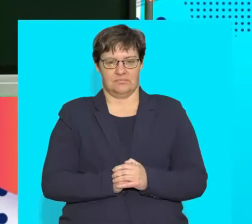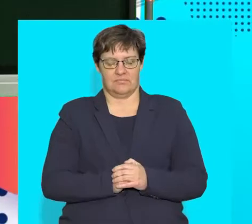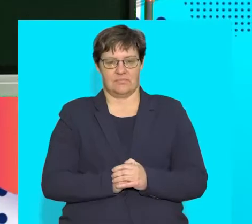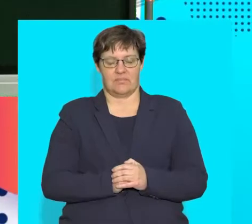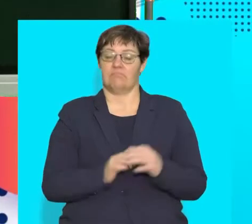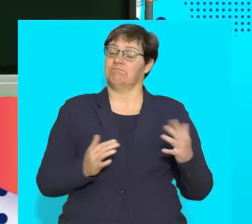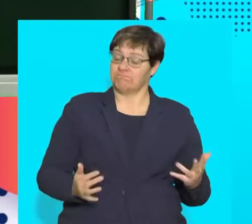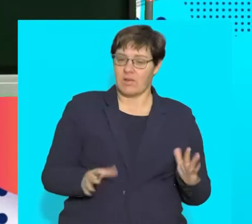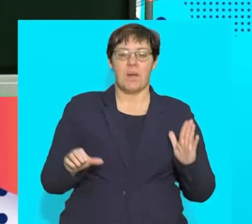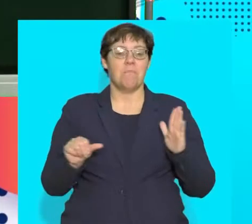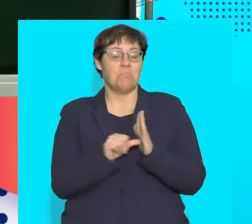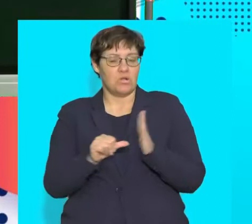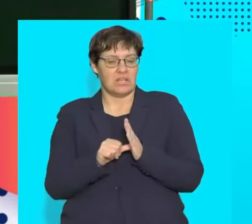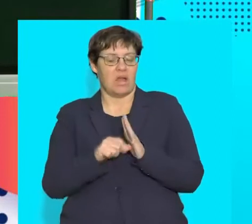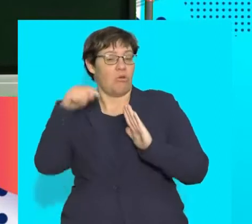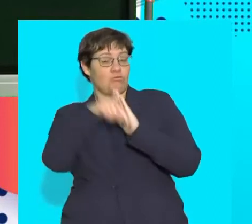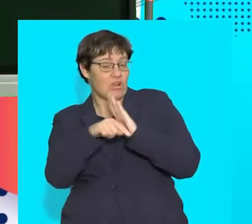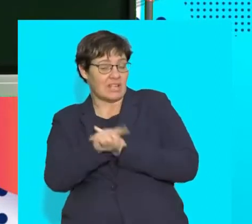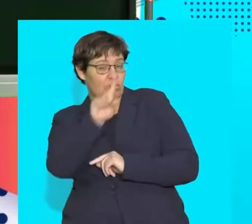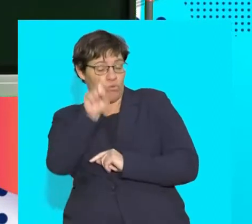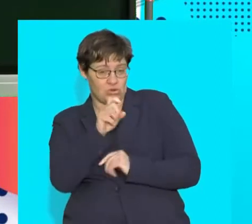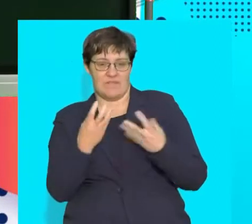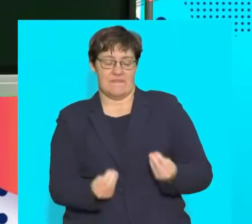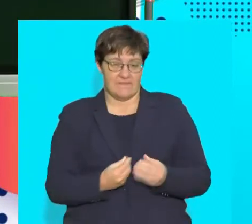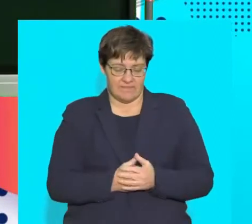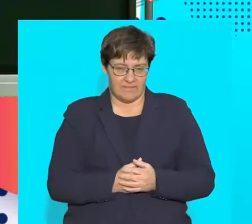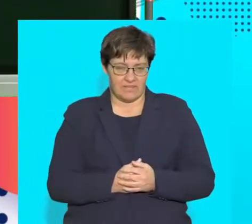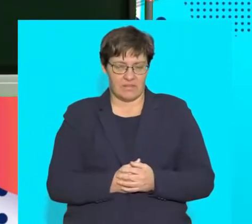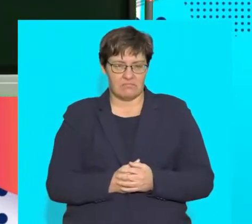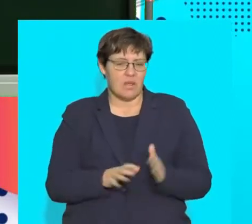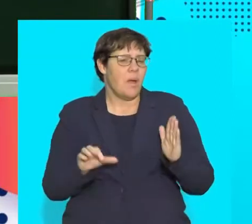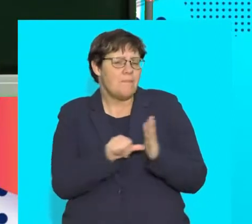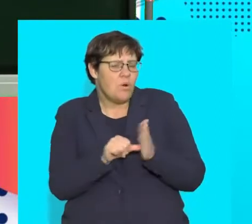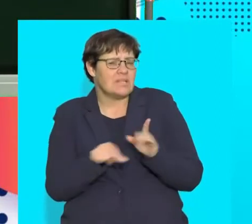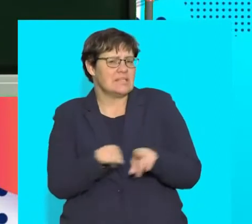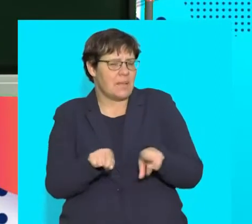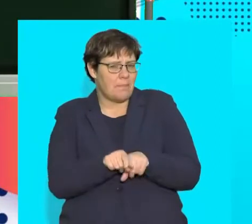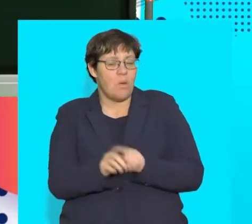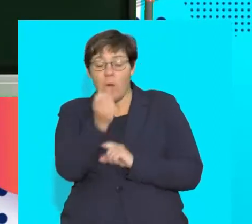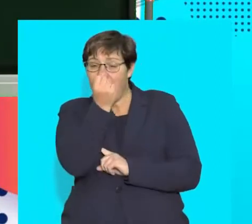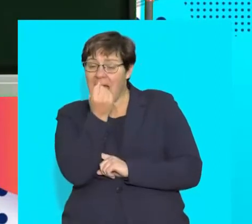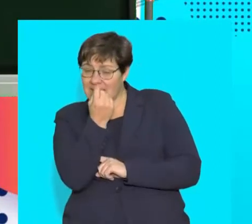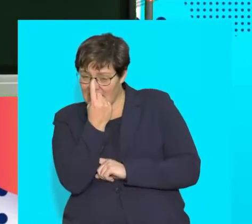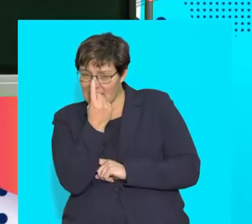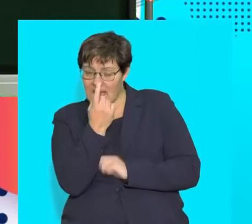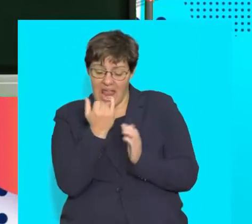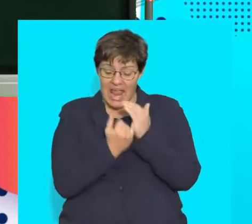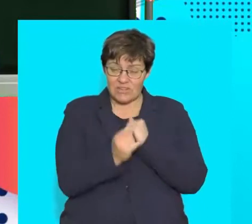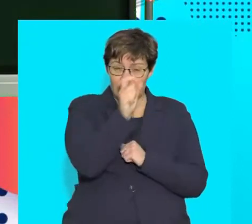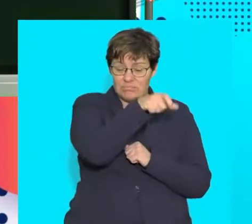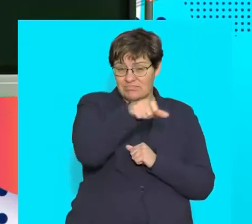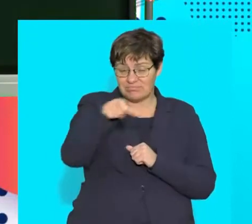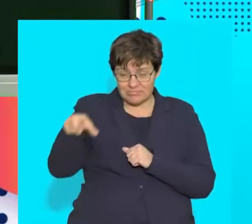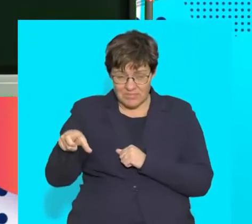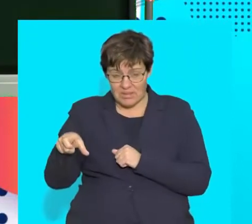So guys, it's important to have some context to a question like this. Essentially, it's important to understand that sometimes individuals that